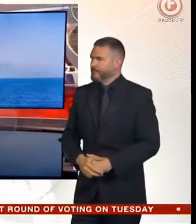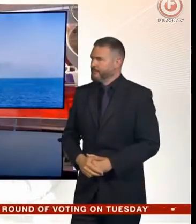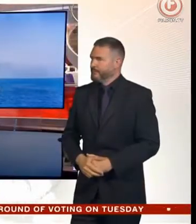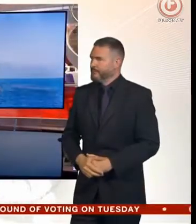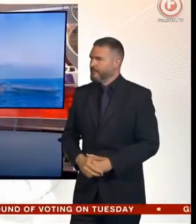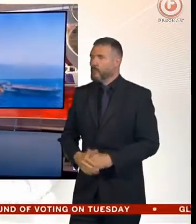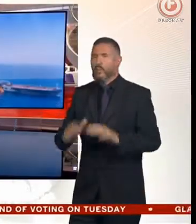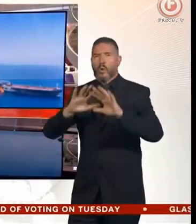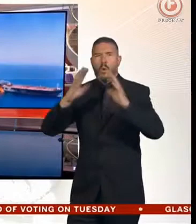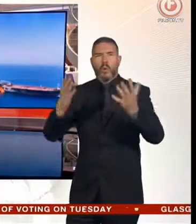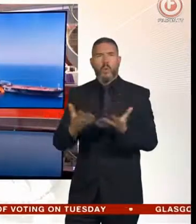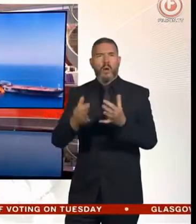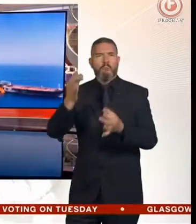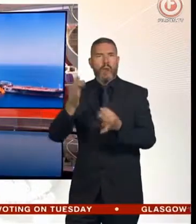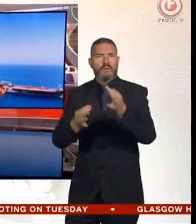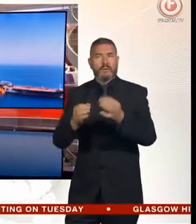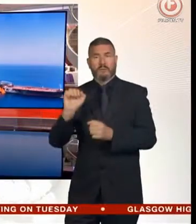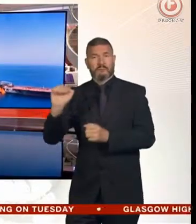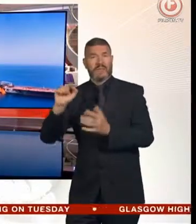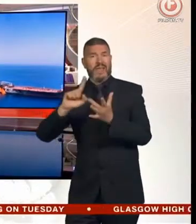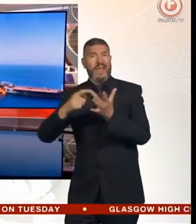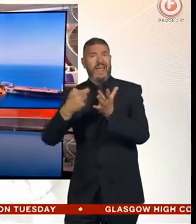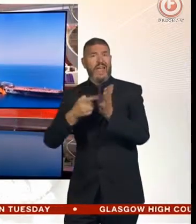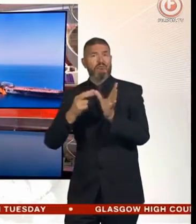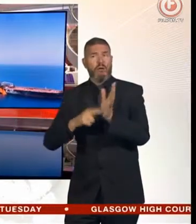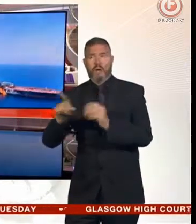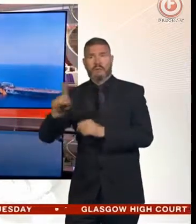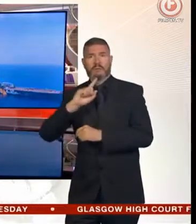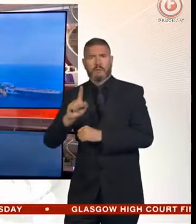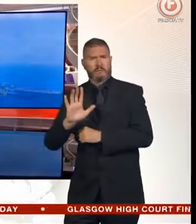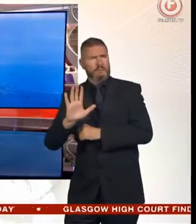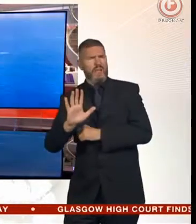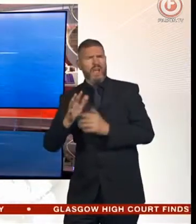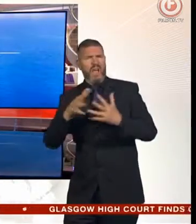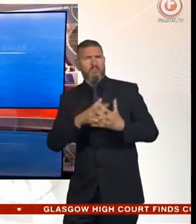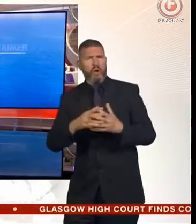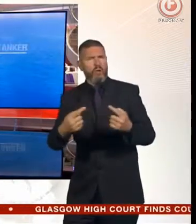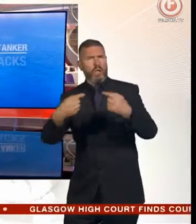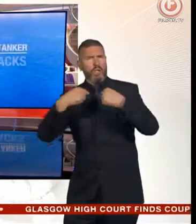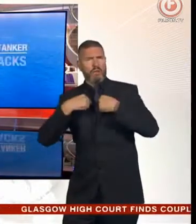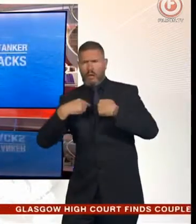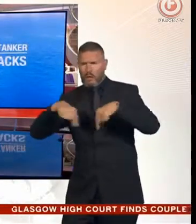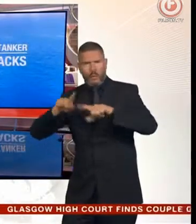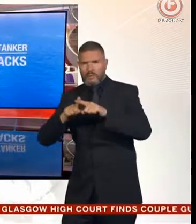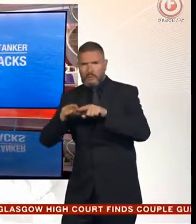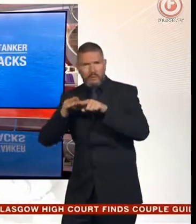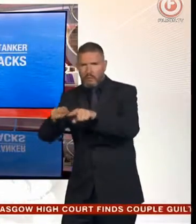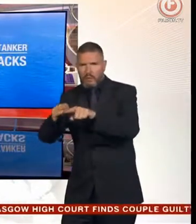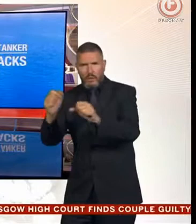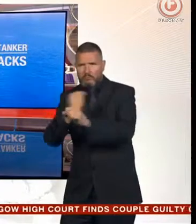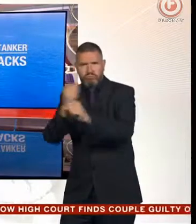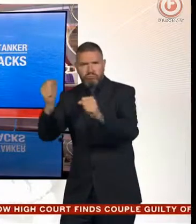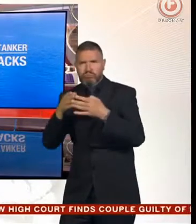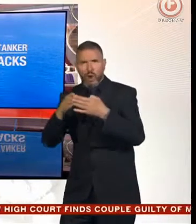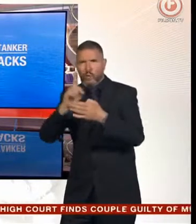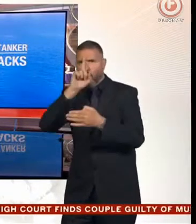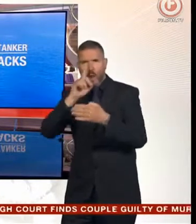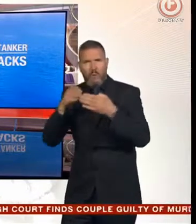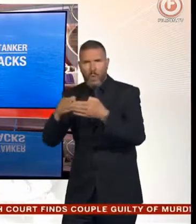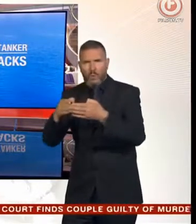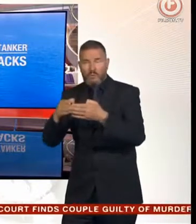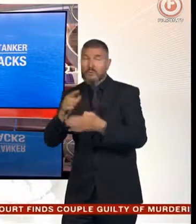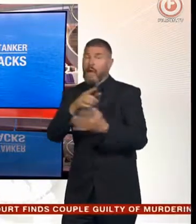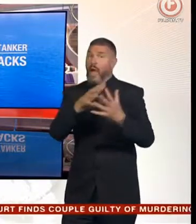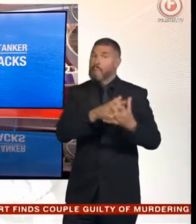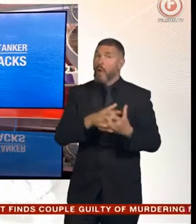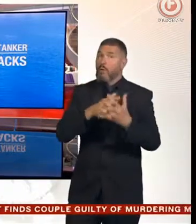Iran says it categorically rejects U.S. claims that it was behind attacks on two oil tankers in the Gulf of Oman. The U.S. Secretary of State,